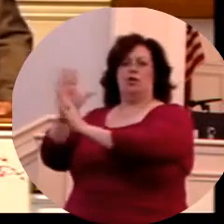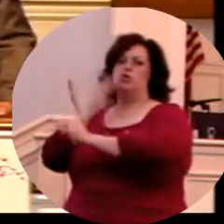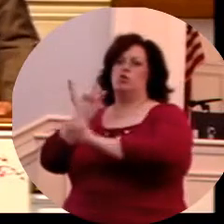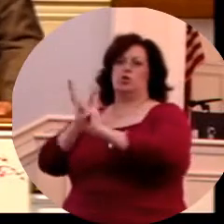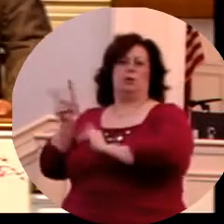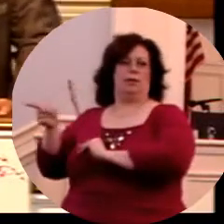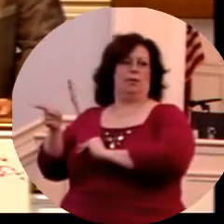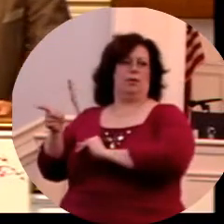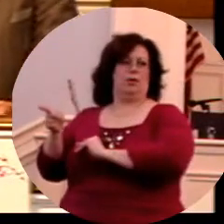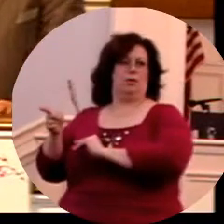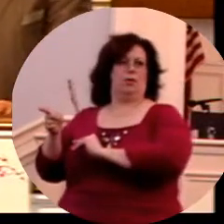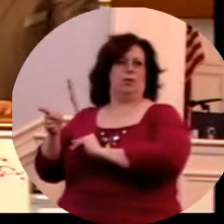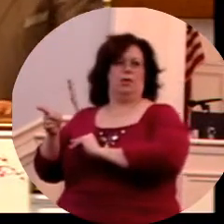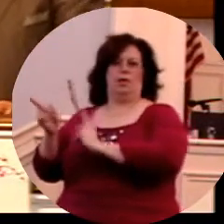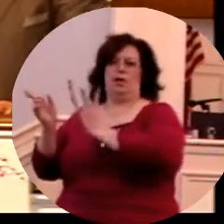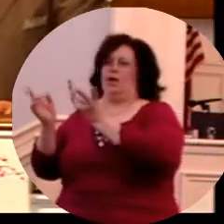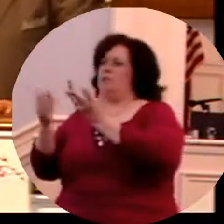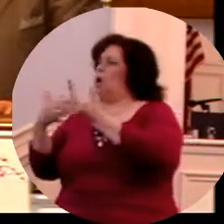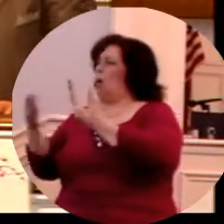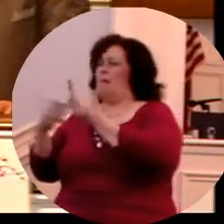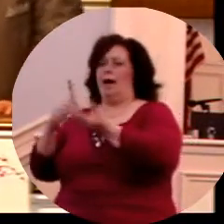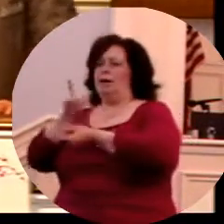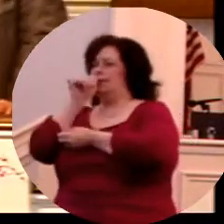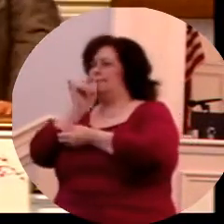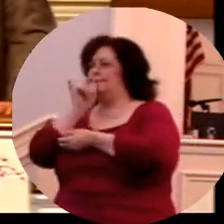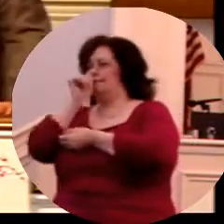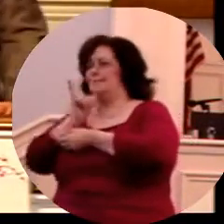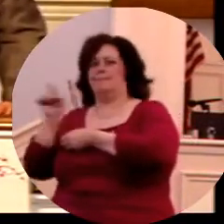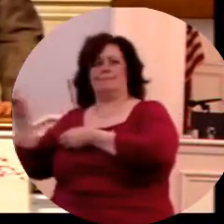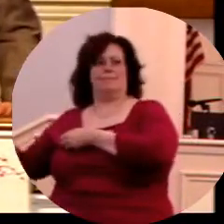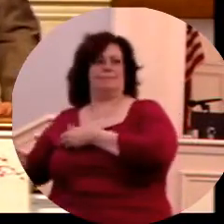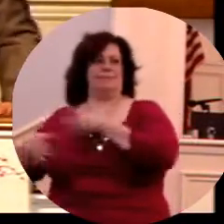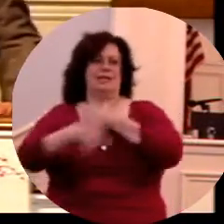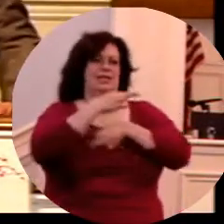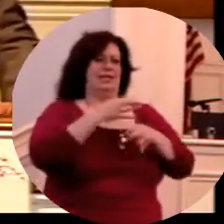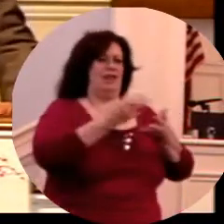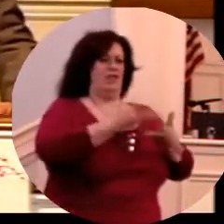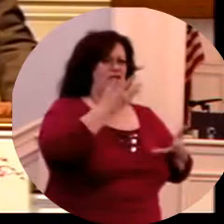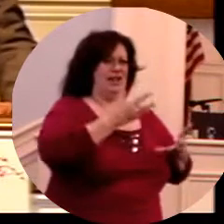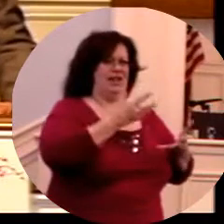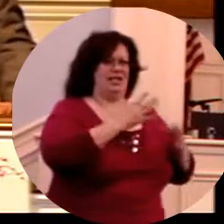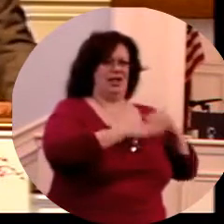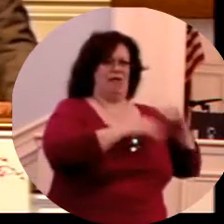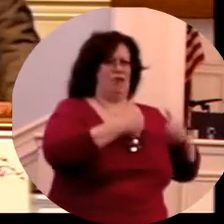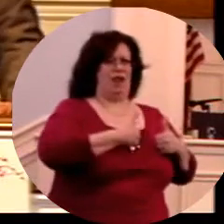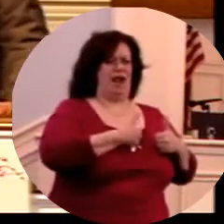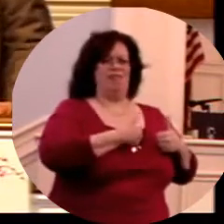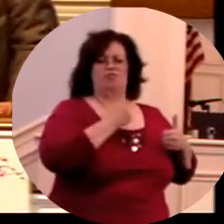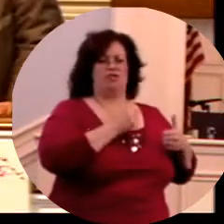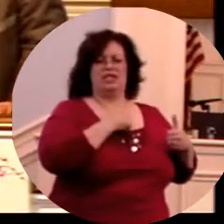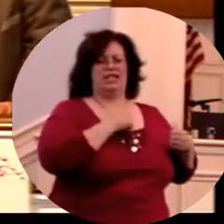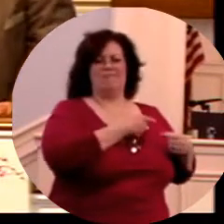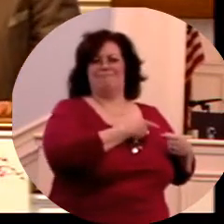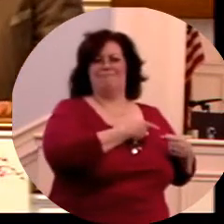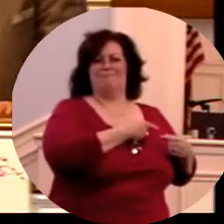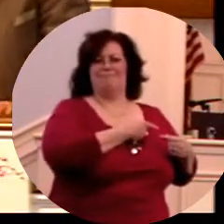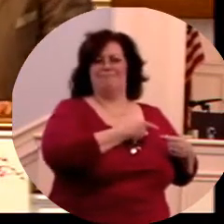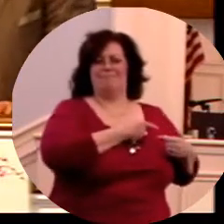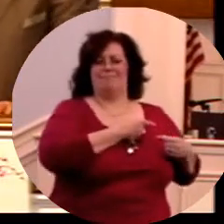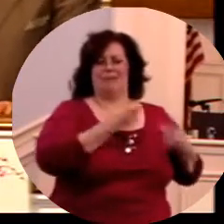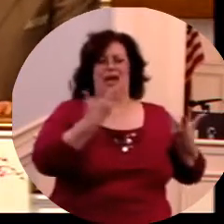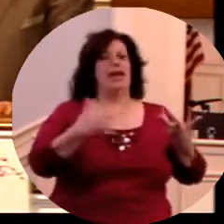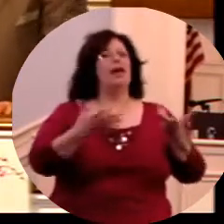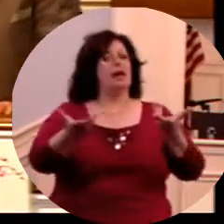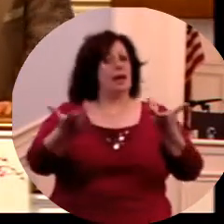God than to enjoy the pleasures of sin for a season, esteeming, desiring, or looking at it in a desirable way, the